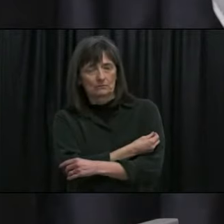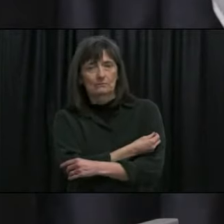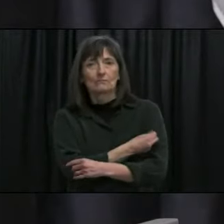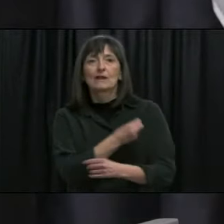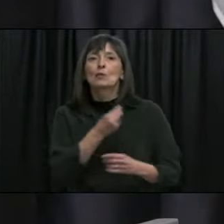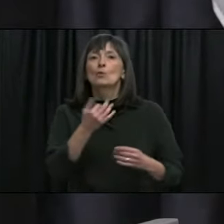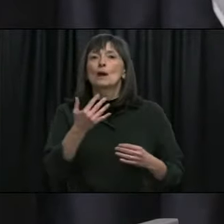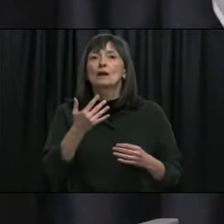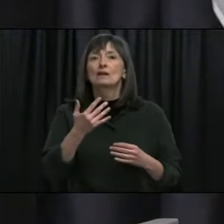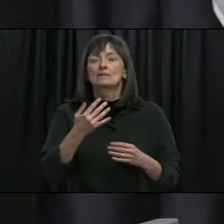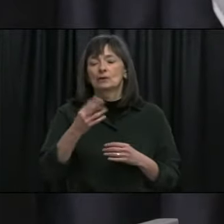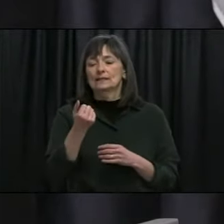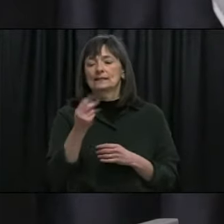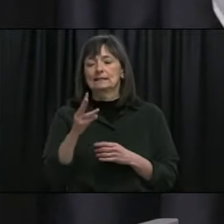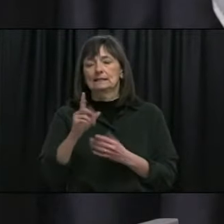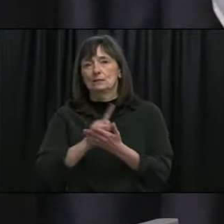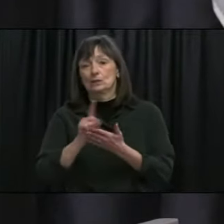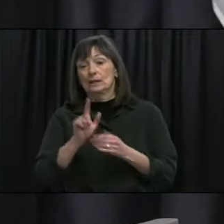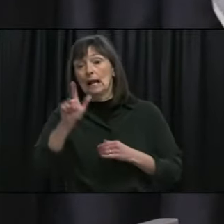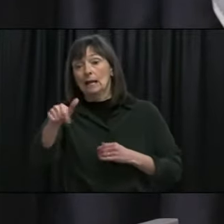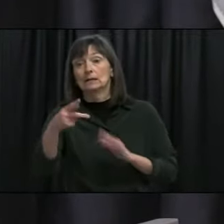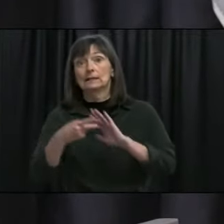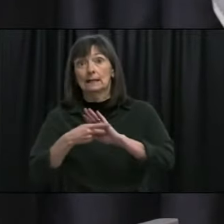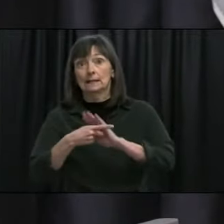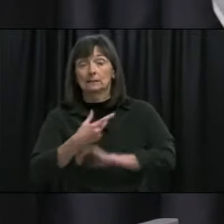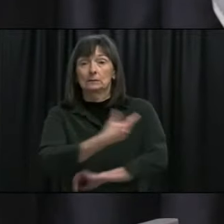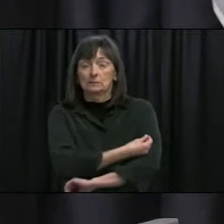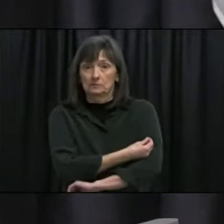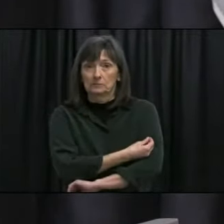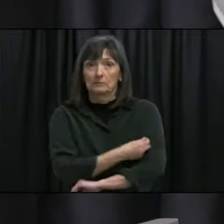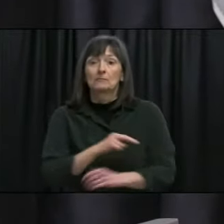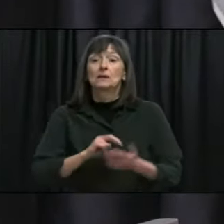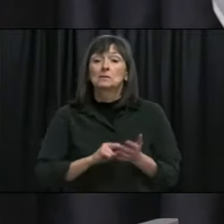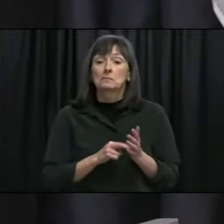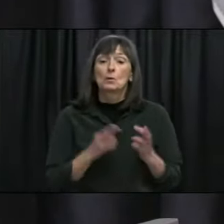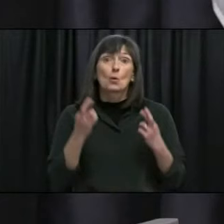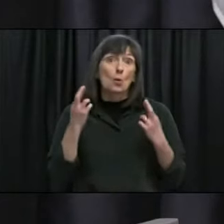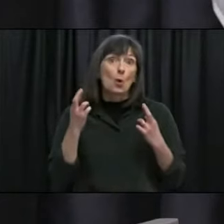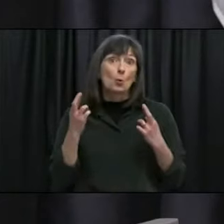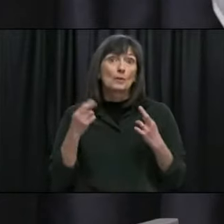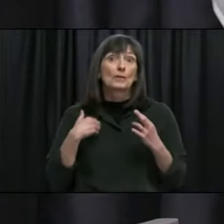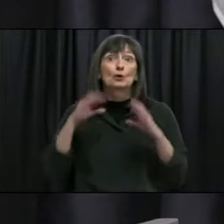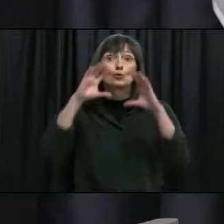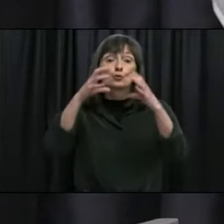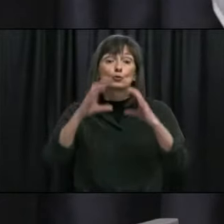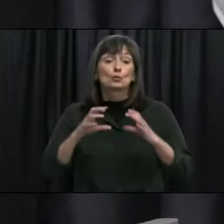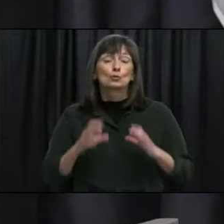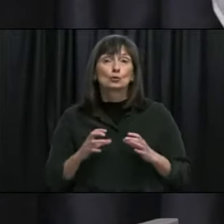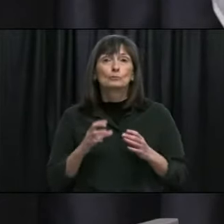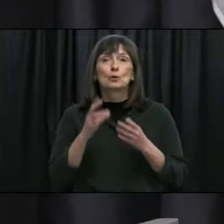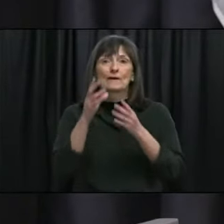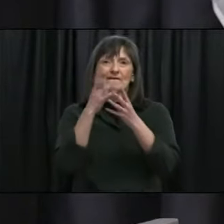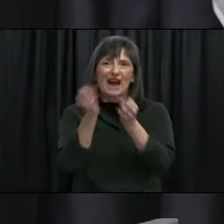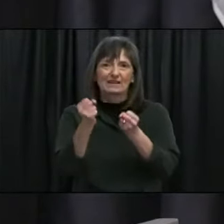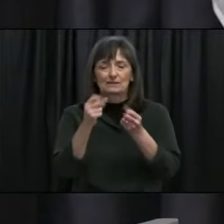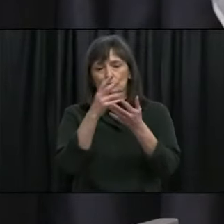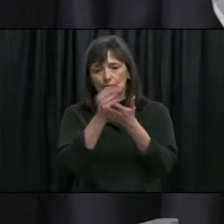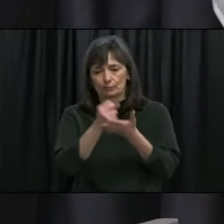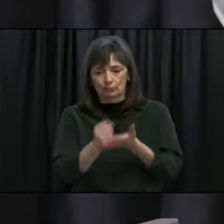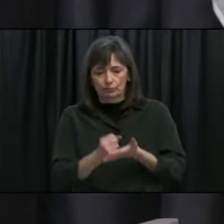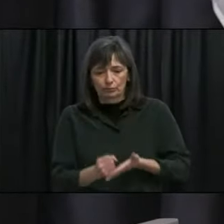weeks in between doses that we'll be able to move through those priority groups a bit faster and be able to